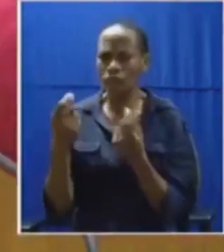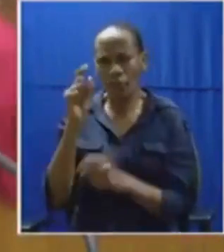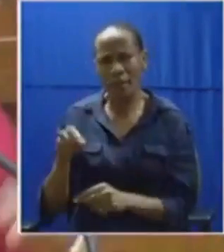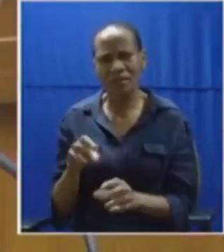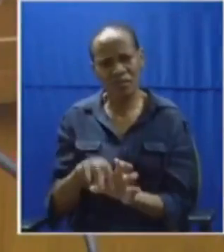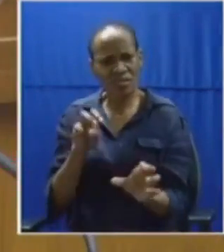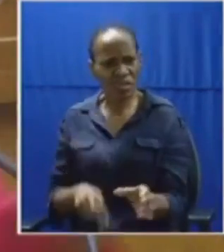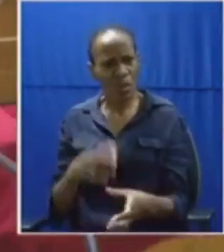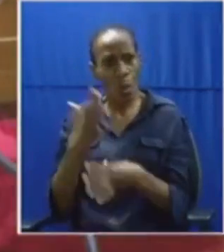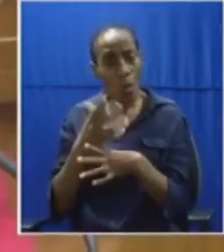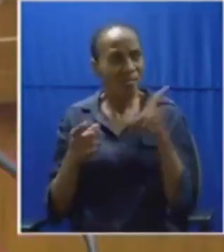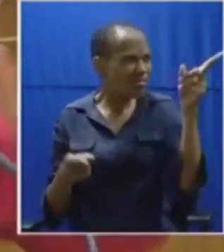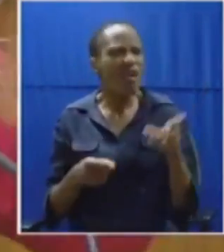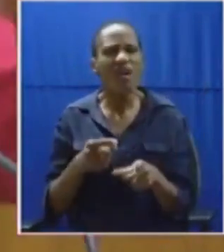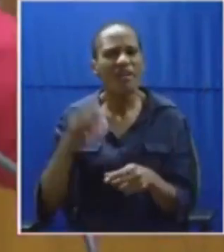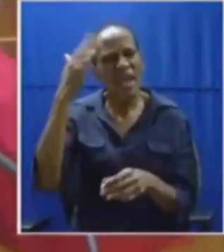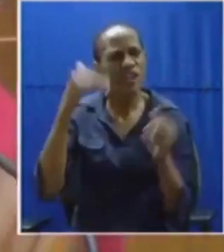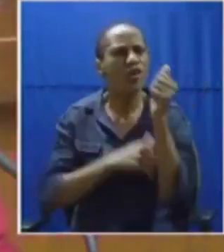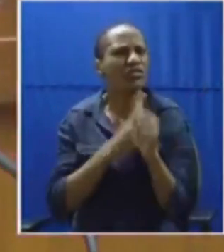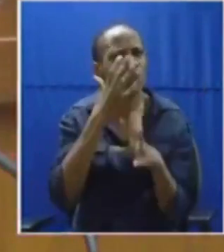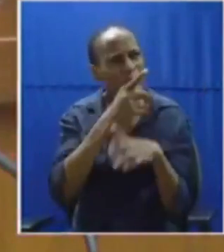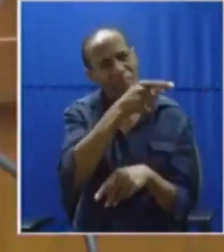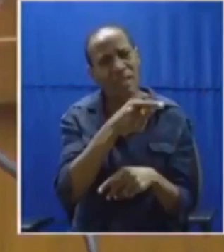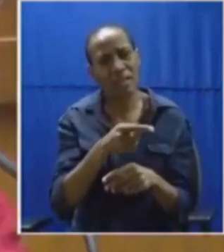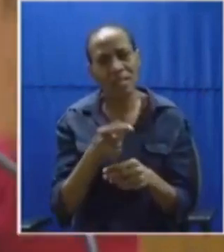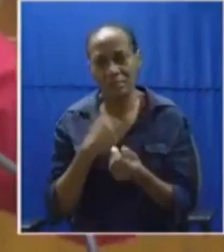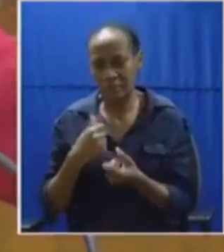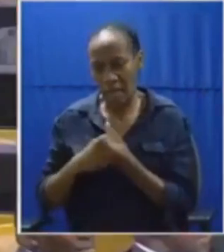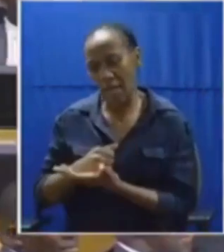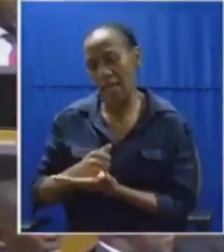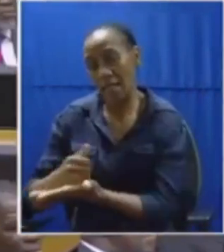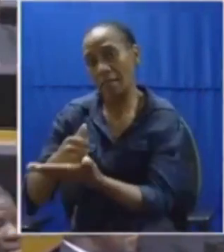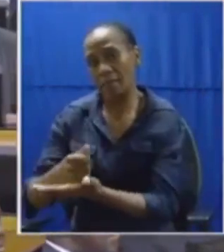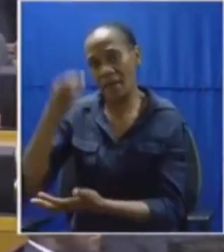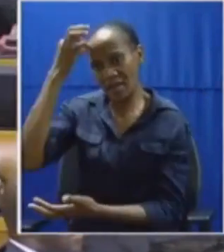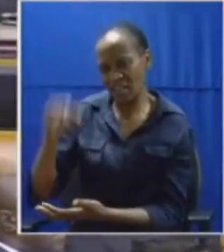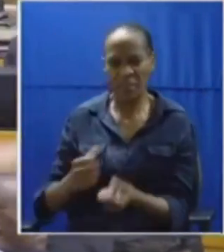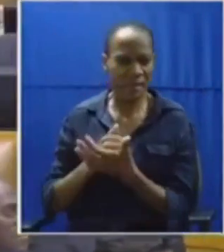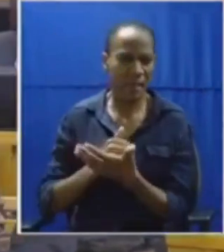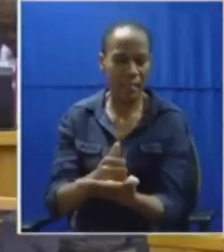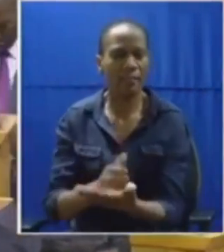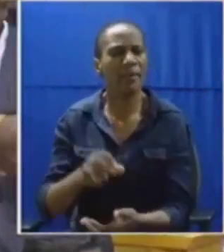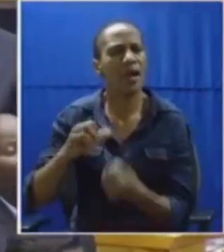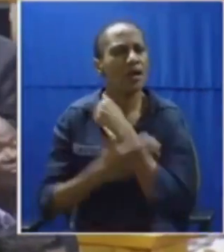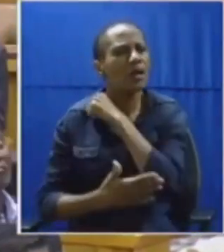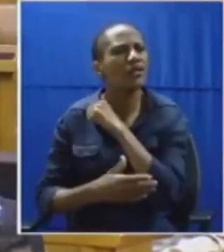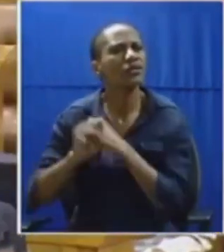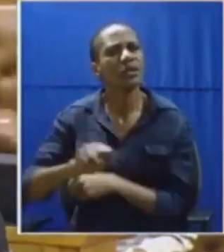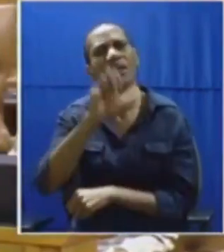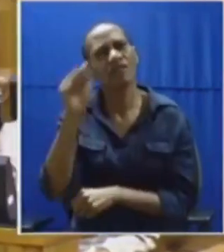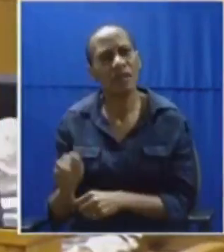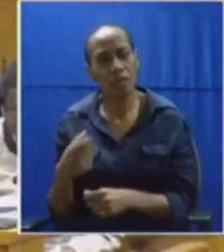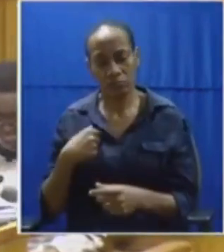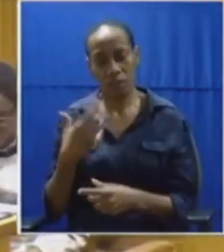and work from little house and say let me save my party and the state of of the republic of south africa and